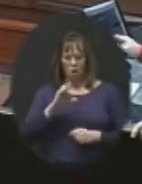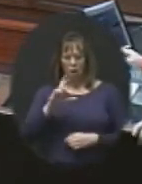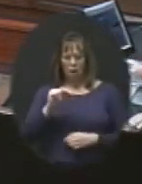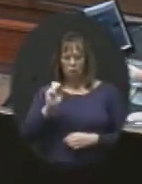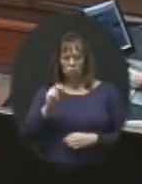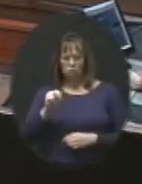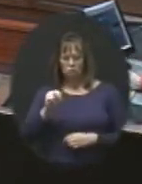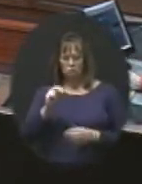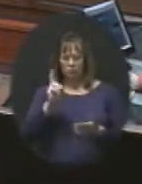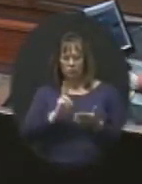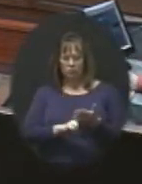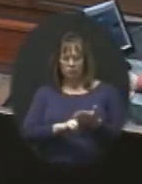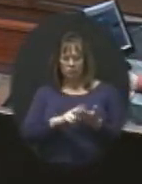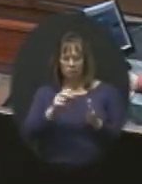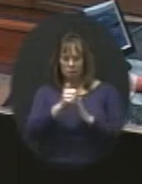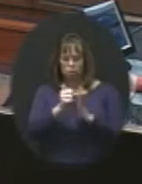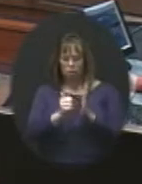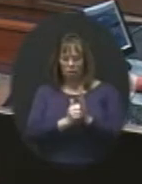agenda.